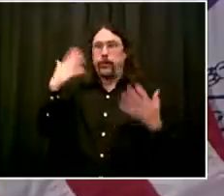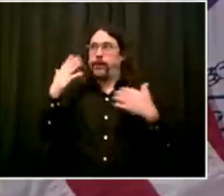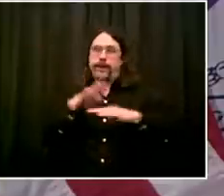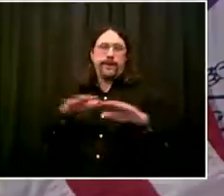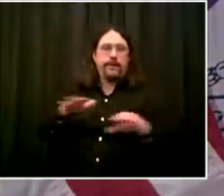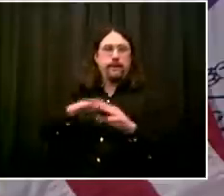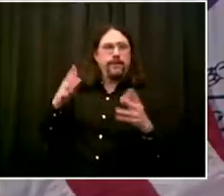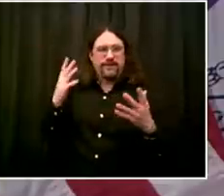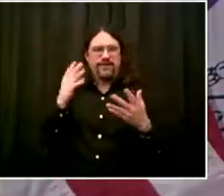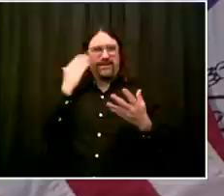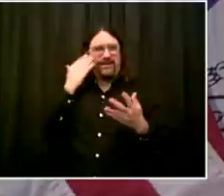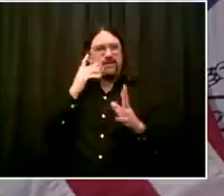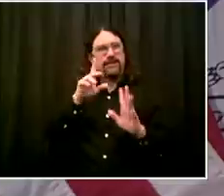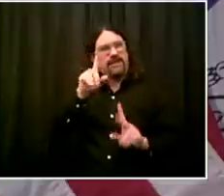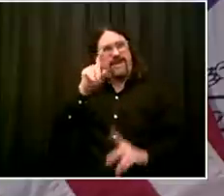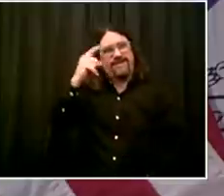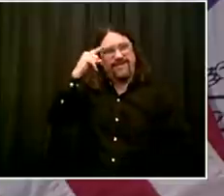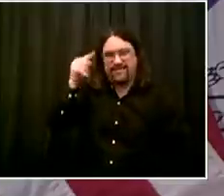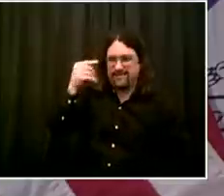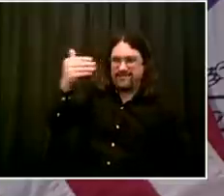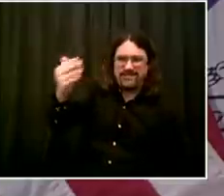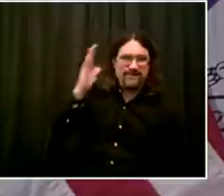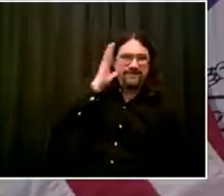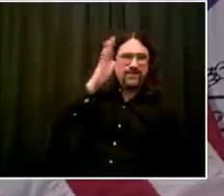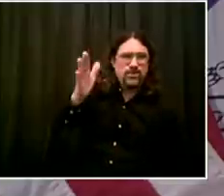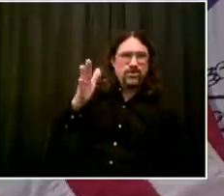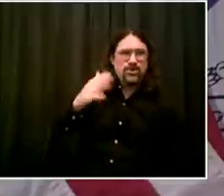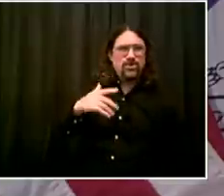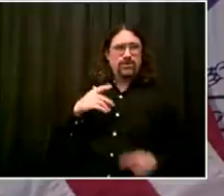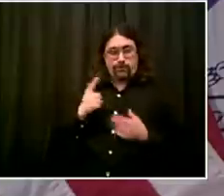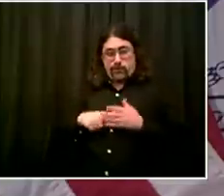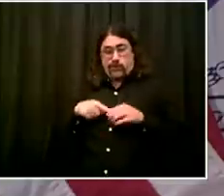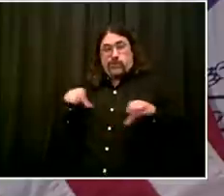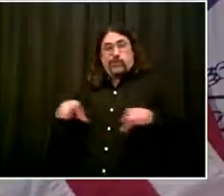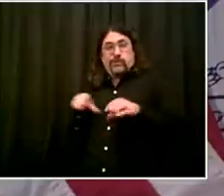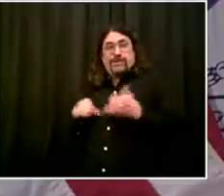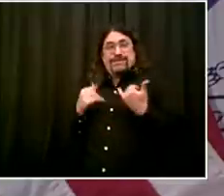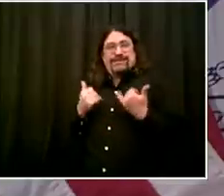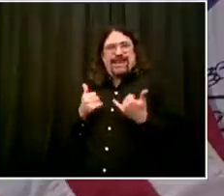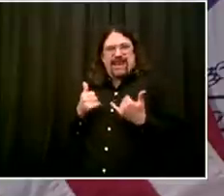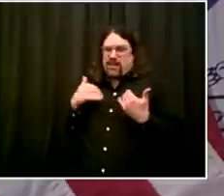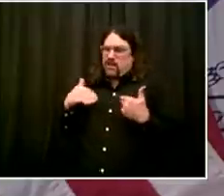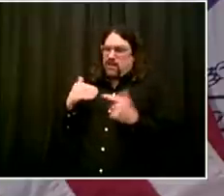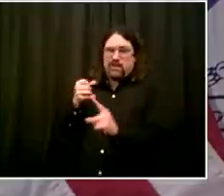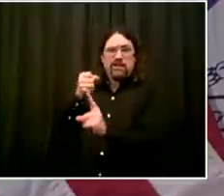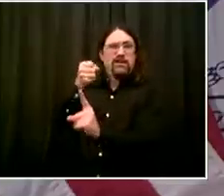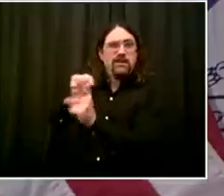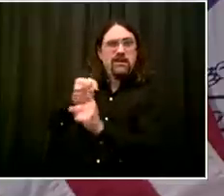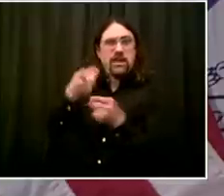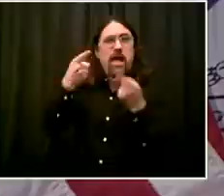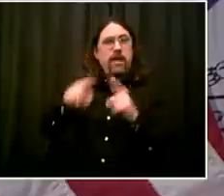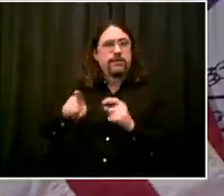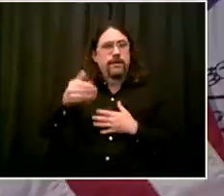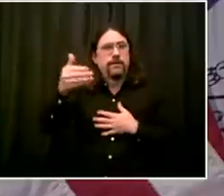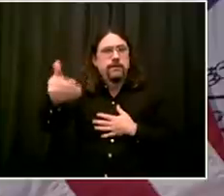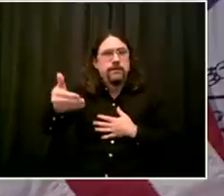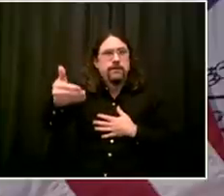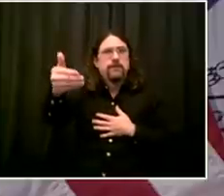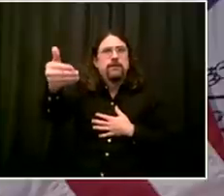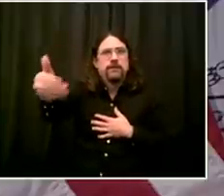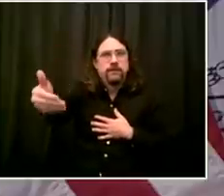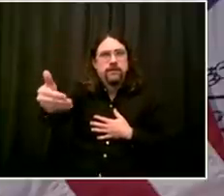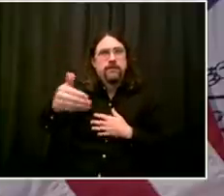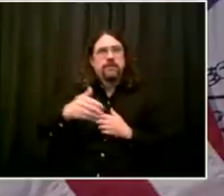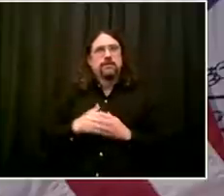can, keep it as simple as you can stay indoors as much as you can. And it's not forever. It's just for a season. Um,